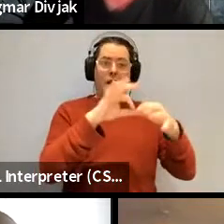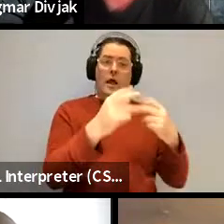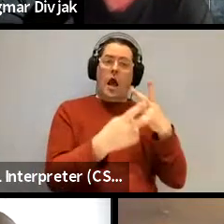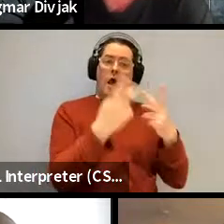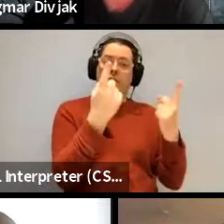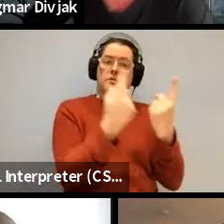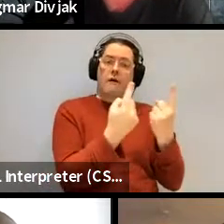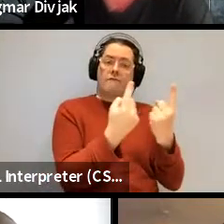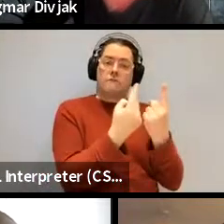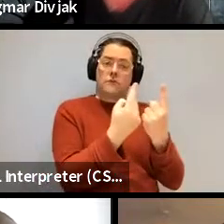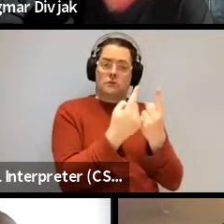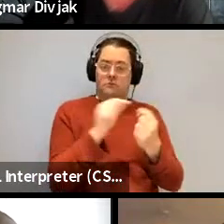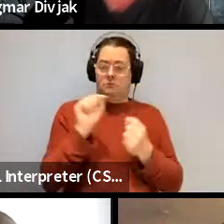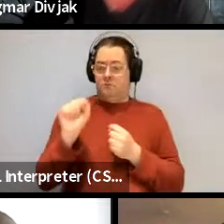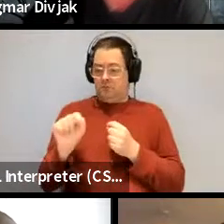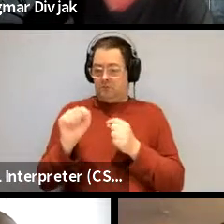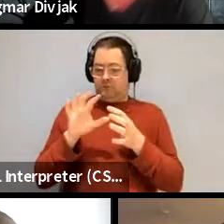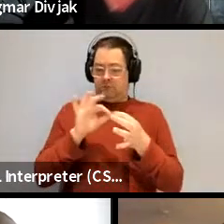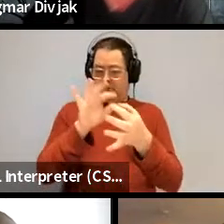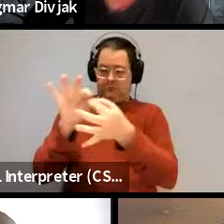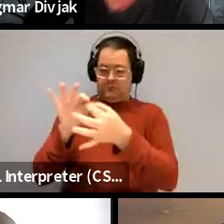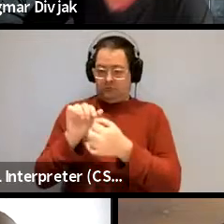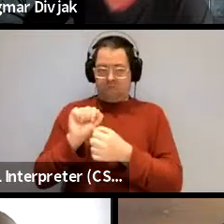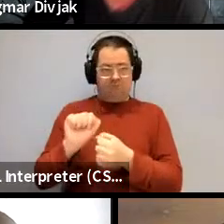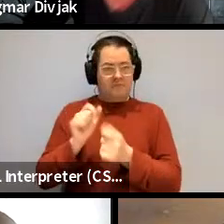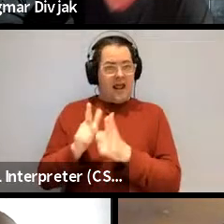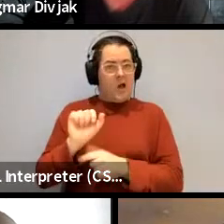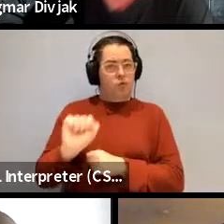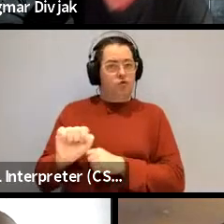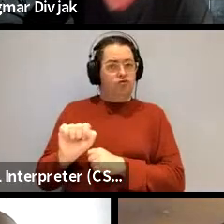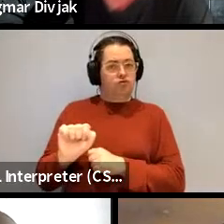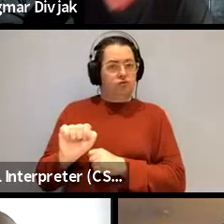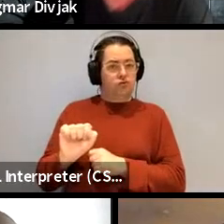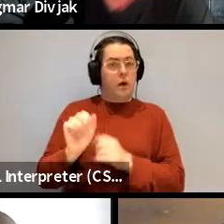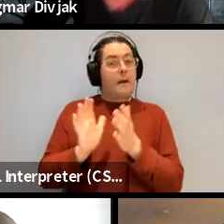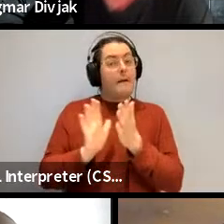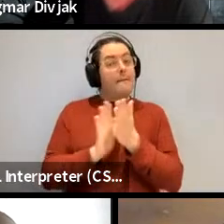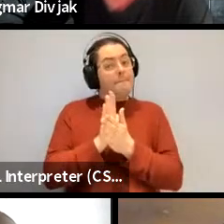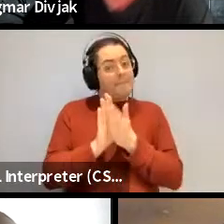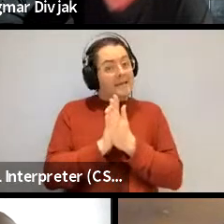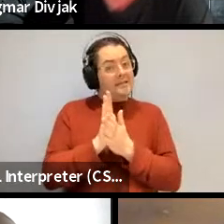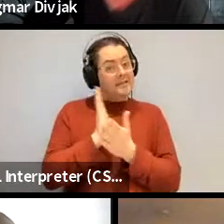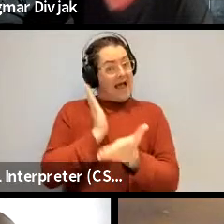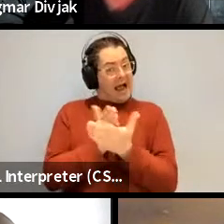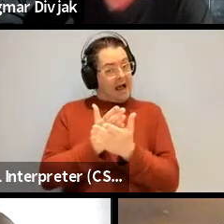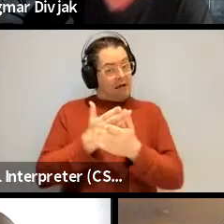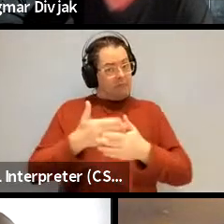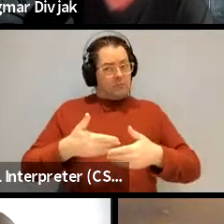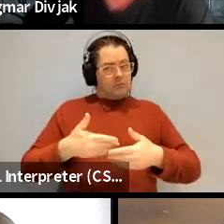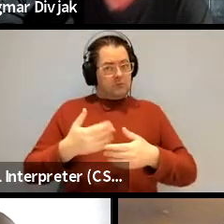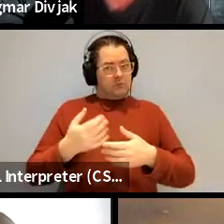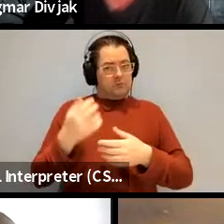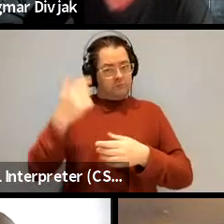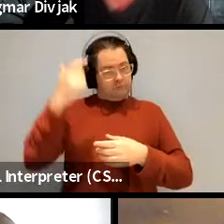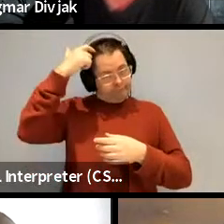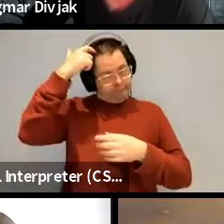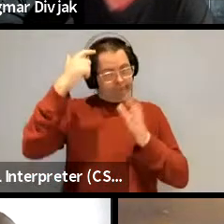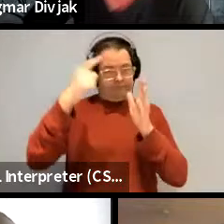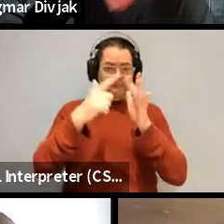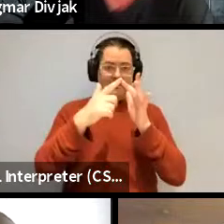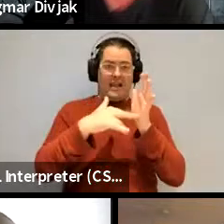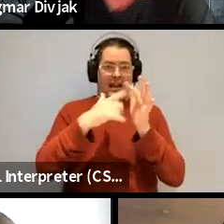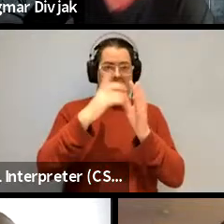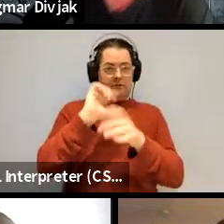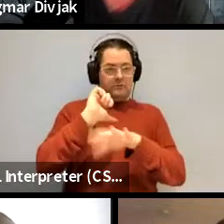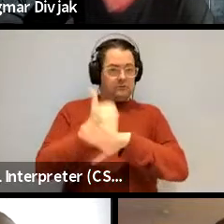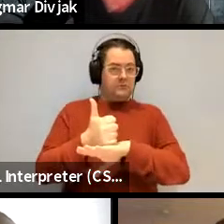and so that that doesn't mean they're that doesn't mean they're innate so that doesn't answer the question of where they're coming from and uh oh go ahead